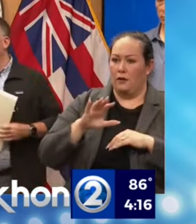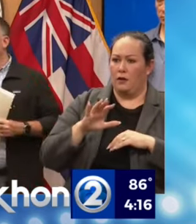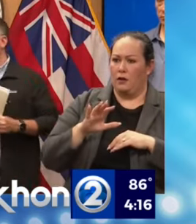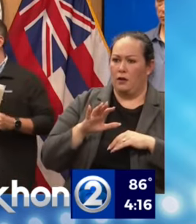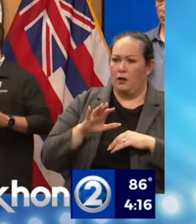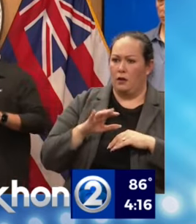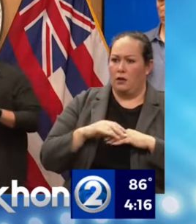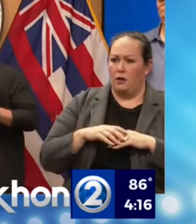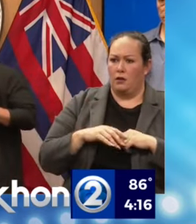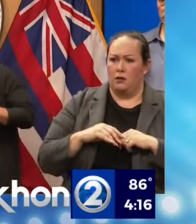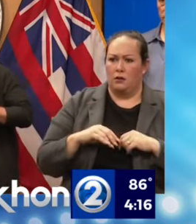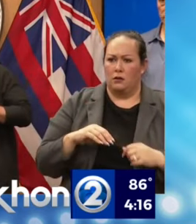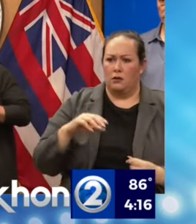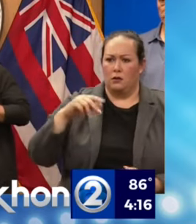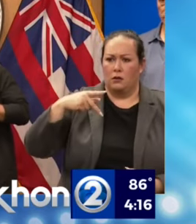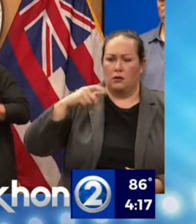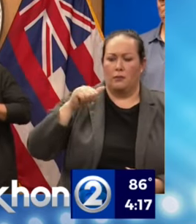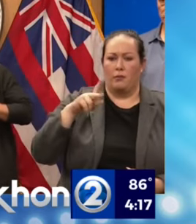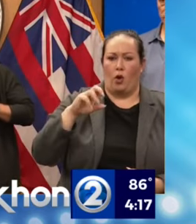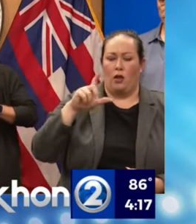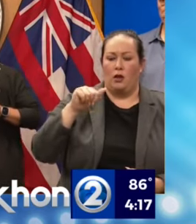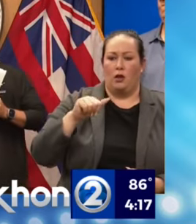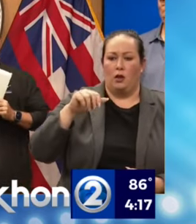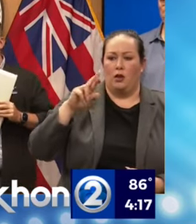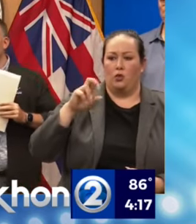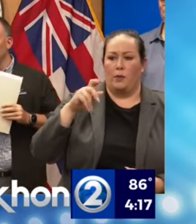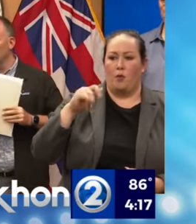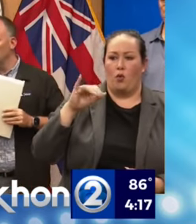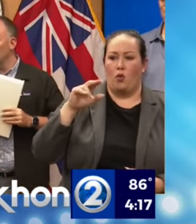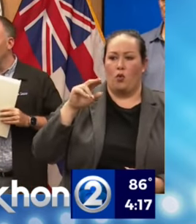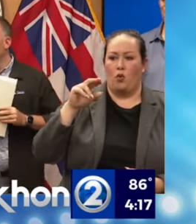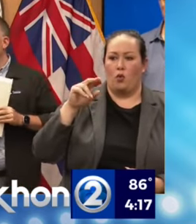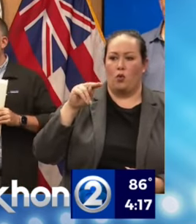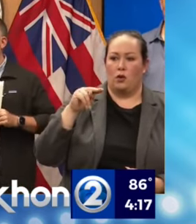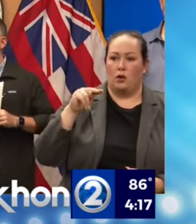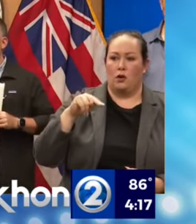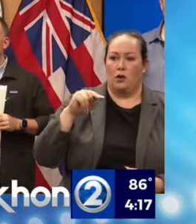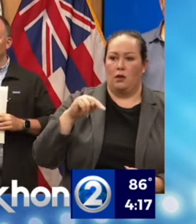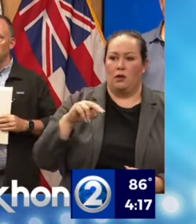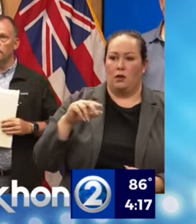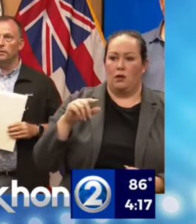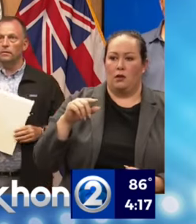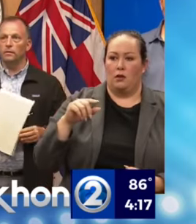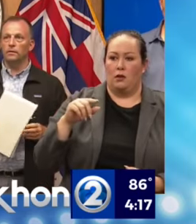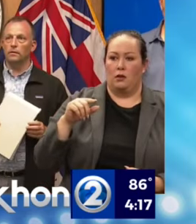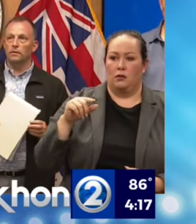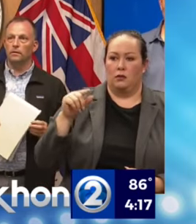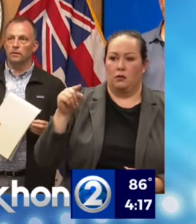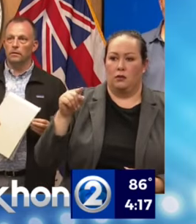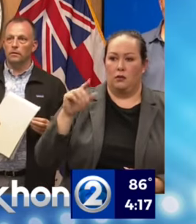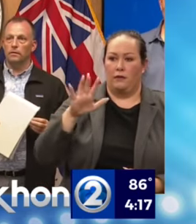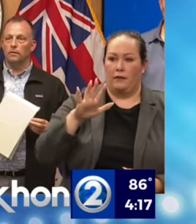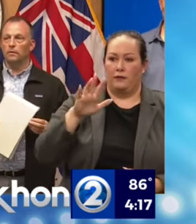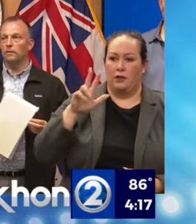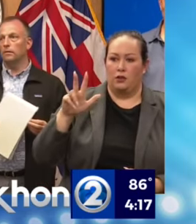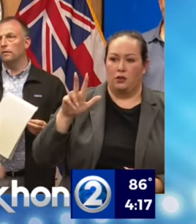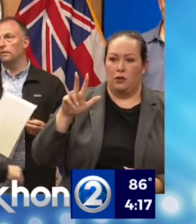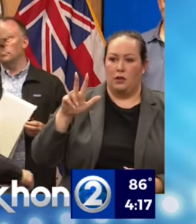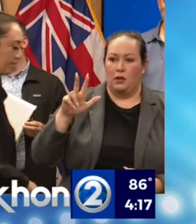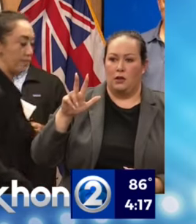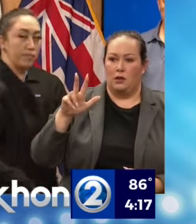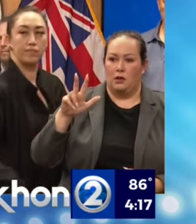Sorry, name and organization. I want to clarify, 53 people died in Lahaina's fire only